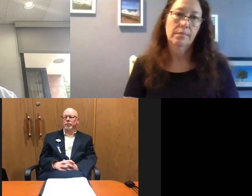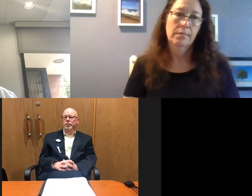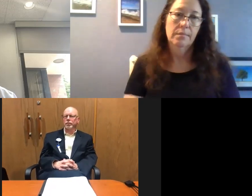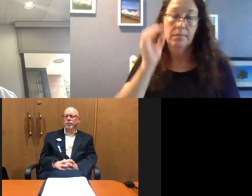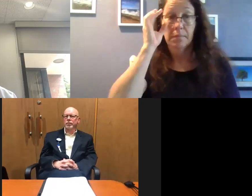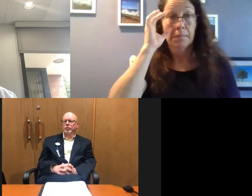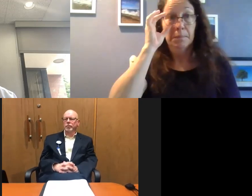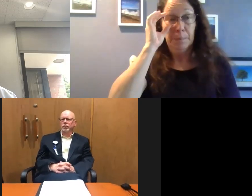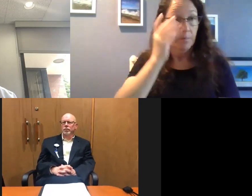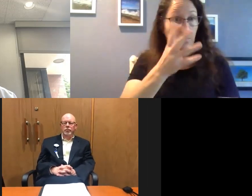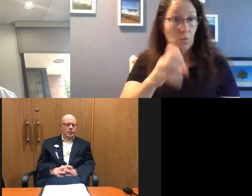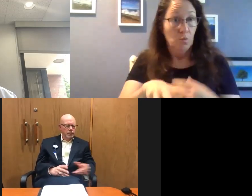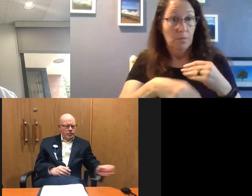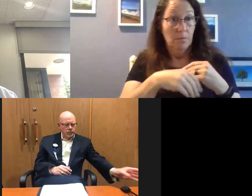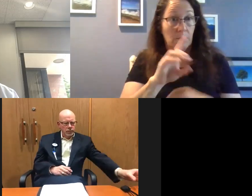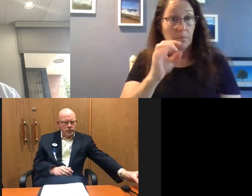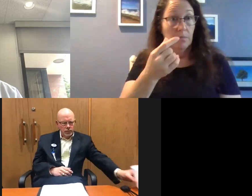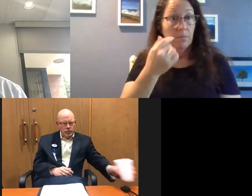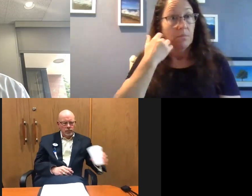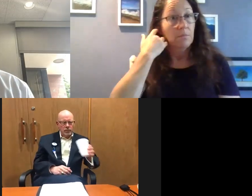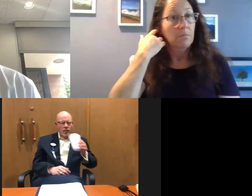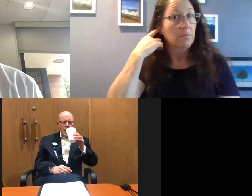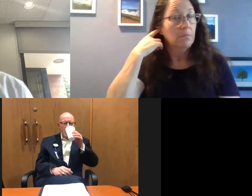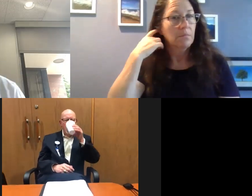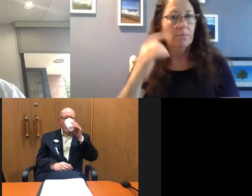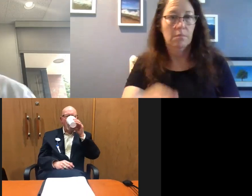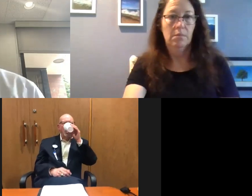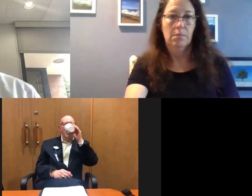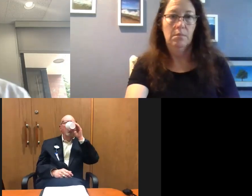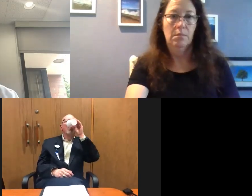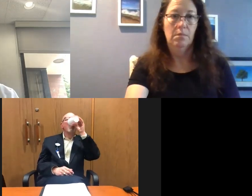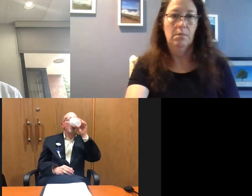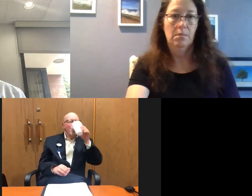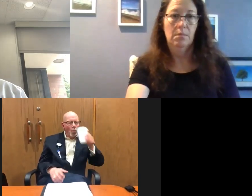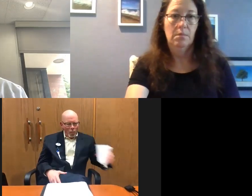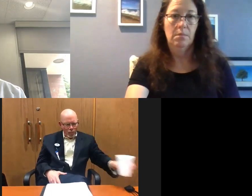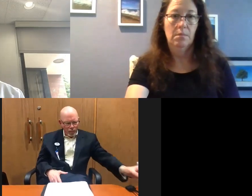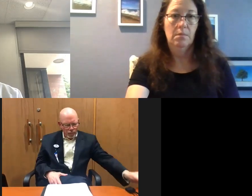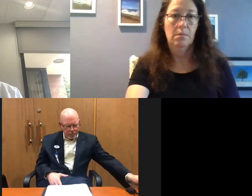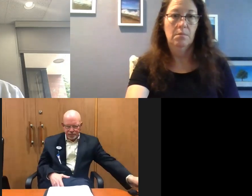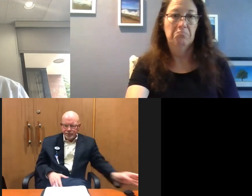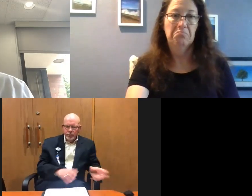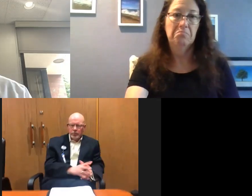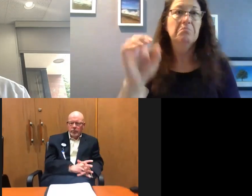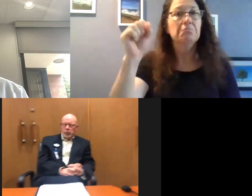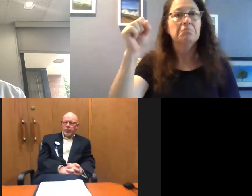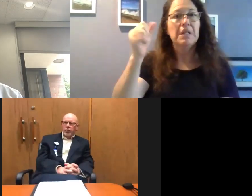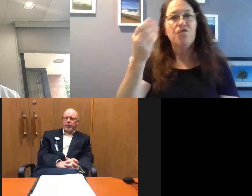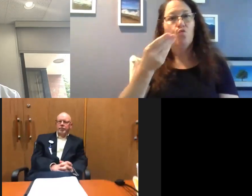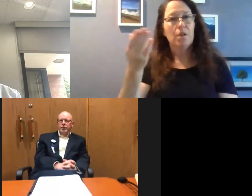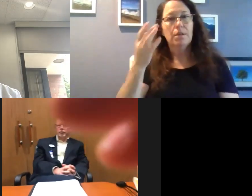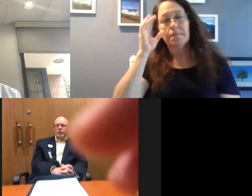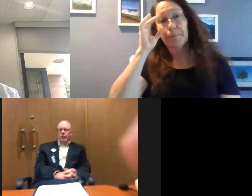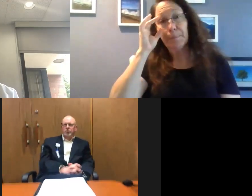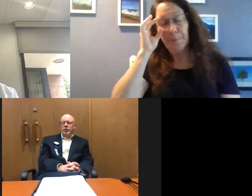Anything you would like to add to that, Doug? Um, yeah, just a couple of things. I think one of the things that, uh,